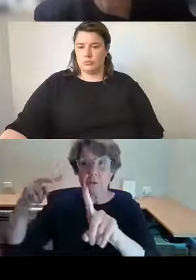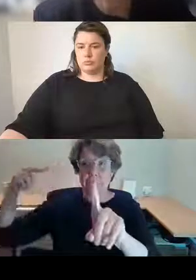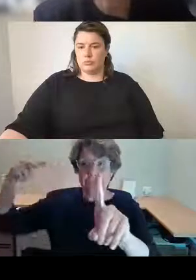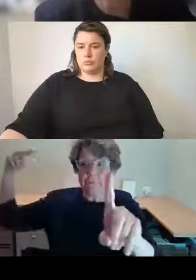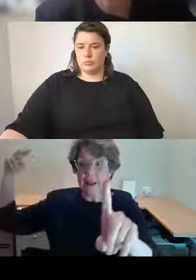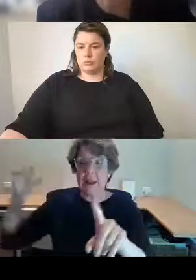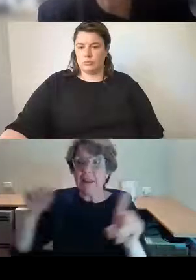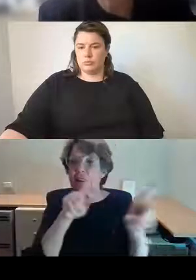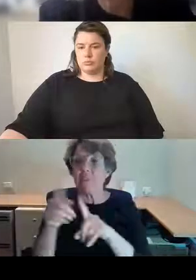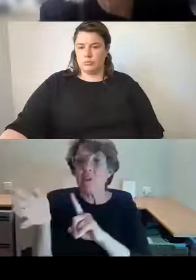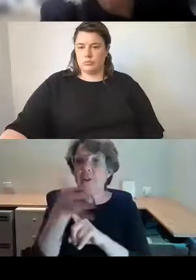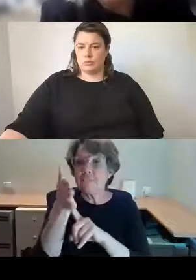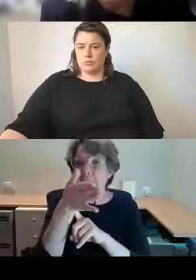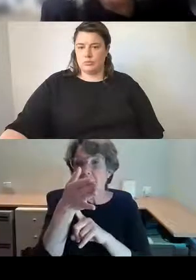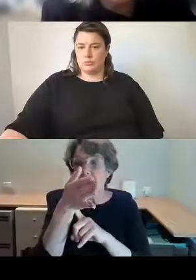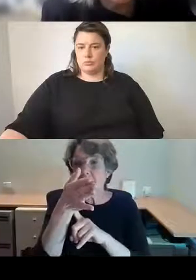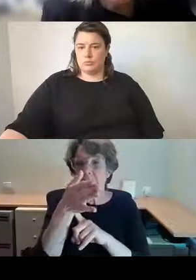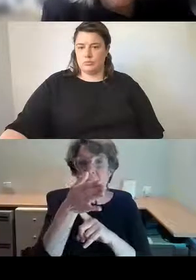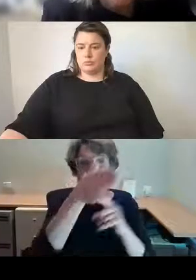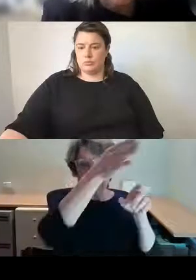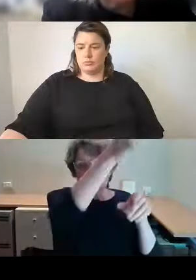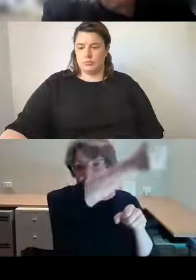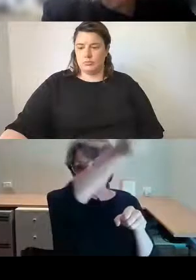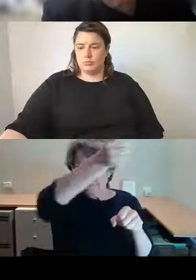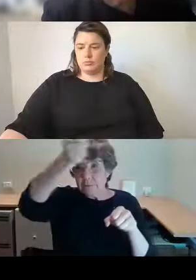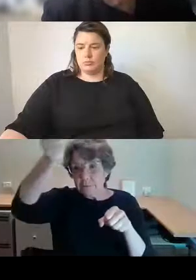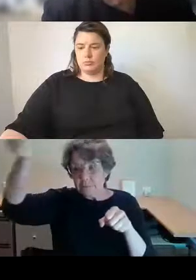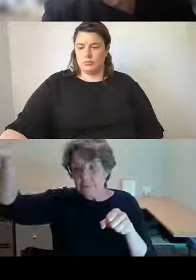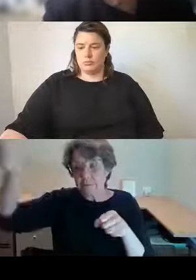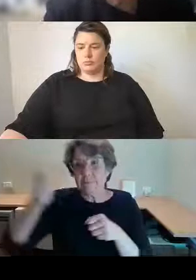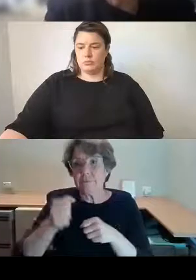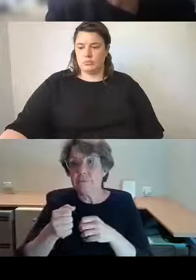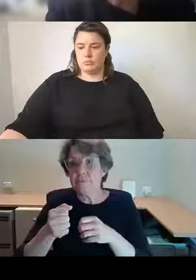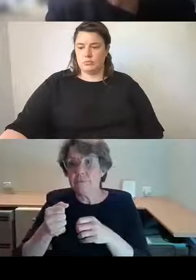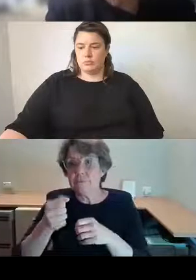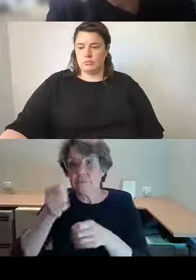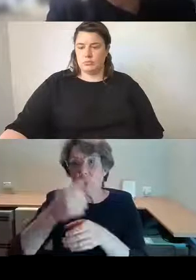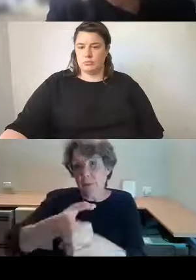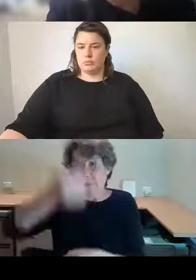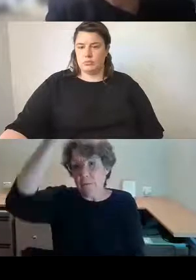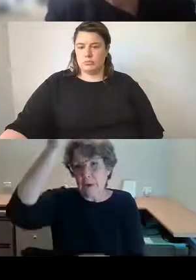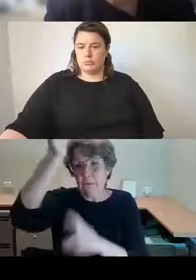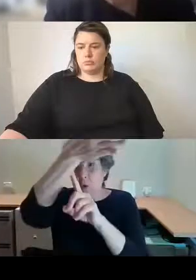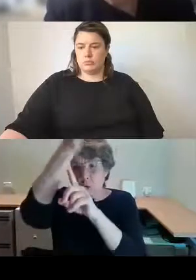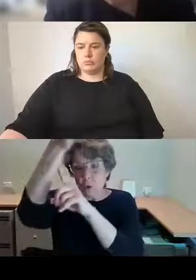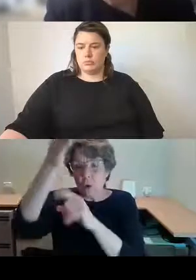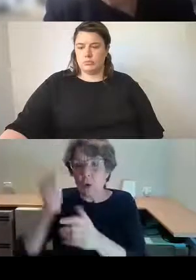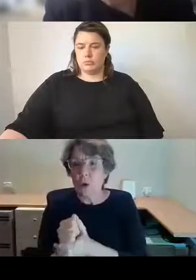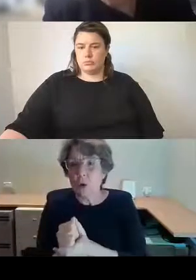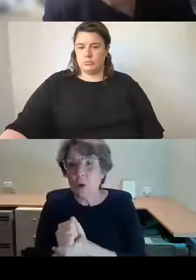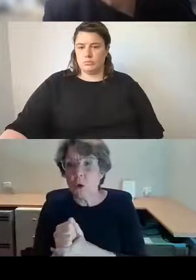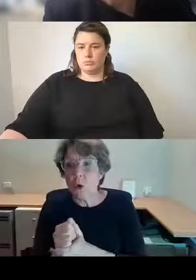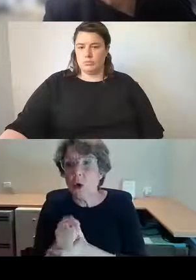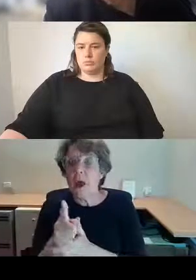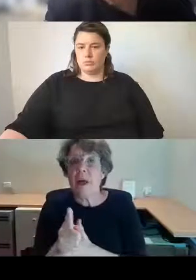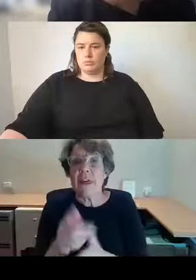flags which were flown from the top of the flagpole, which warned people about impending weather